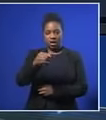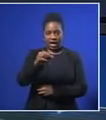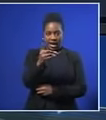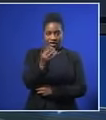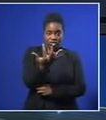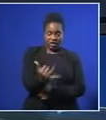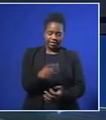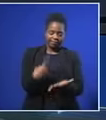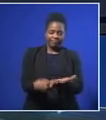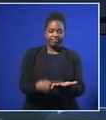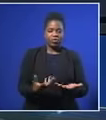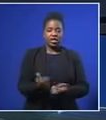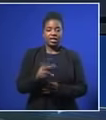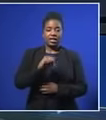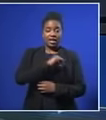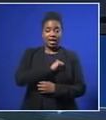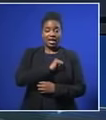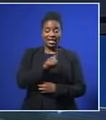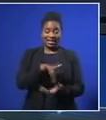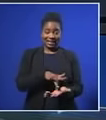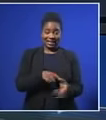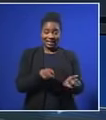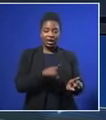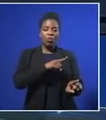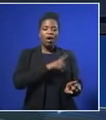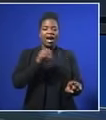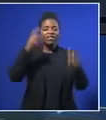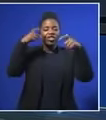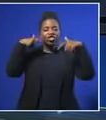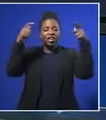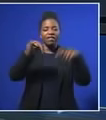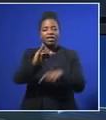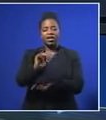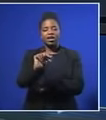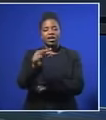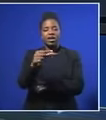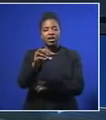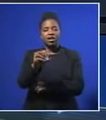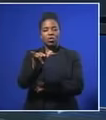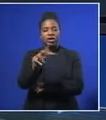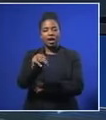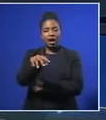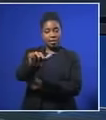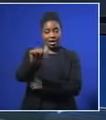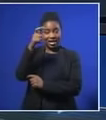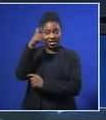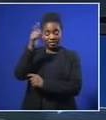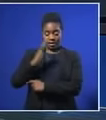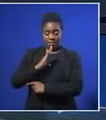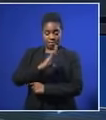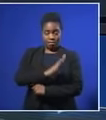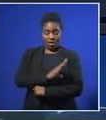Frey-Hate today. KwaZulu-Natal is at the centre of the discussion around the role of the Ngonyama Trust Board, which